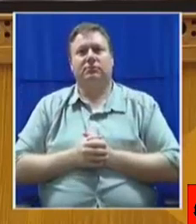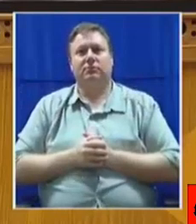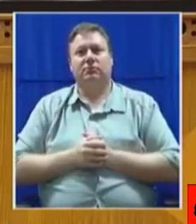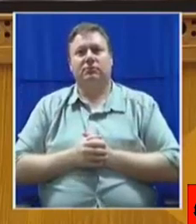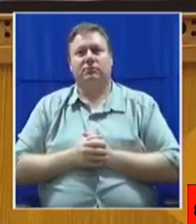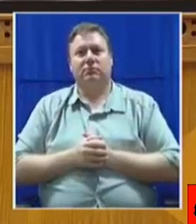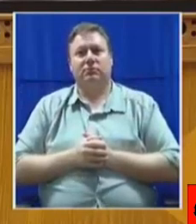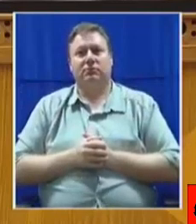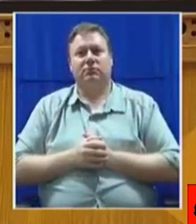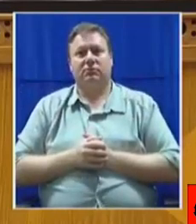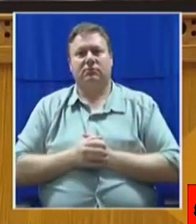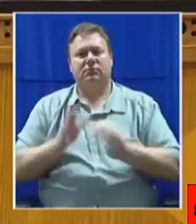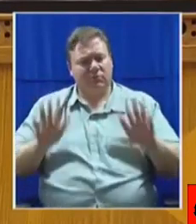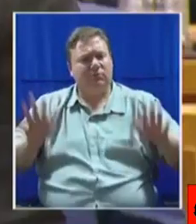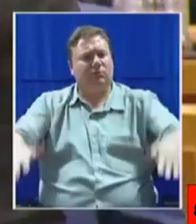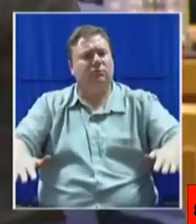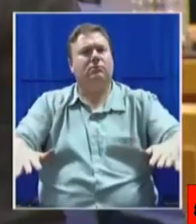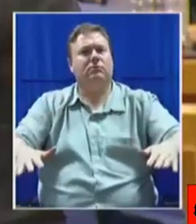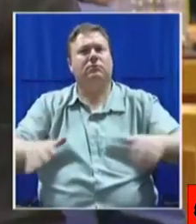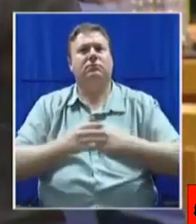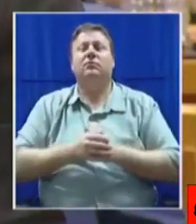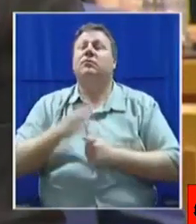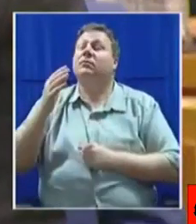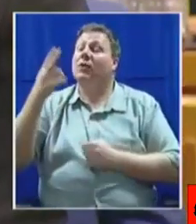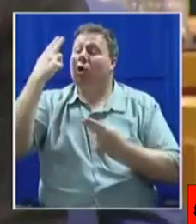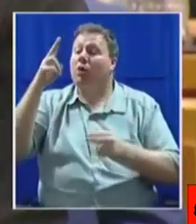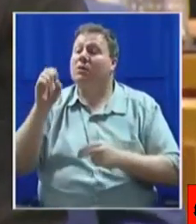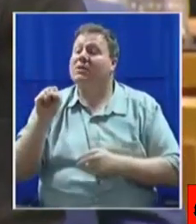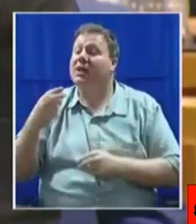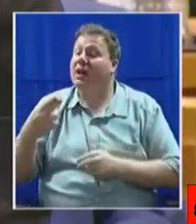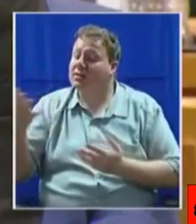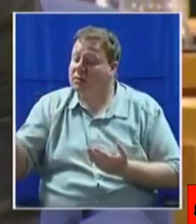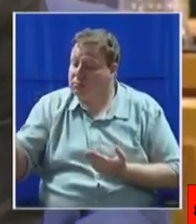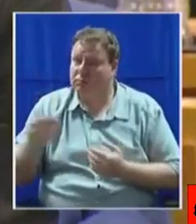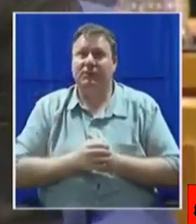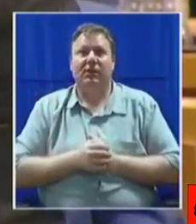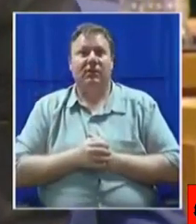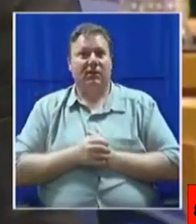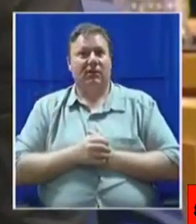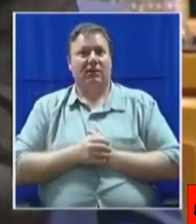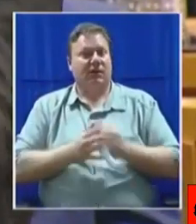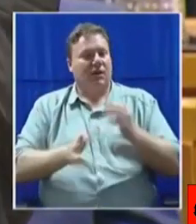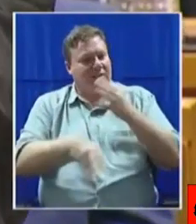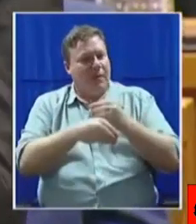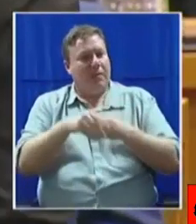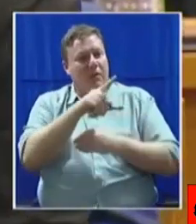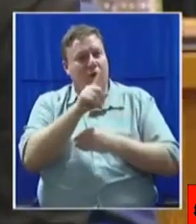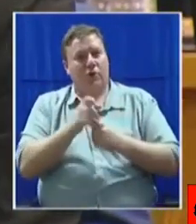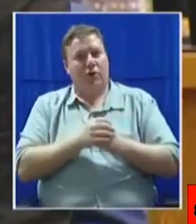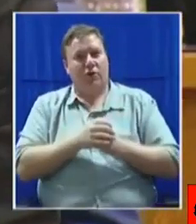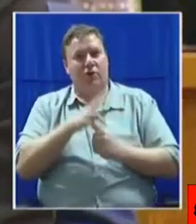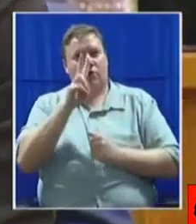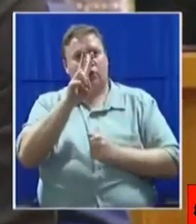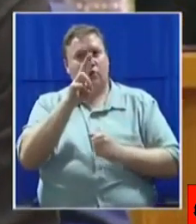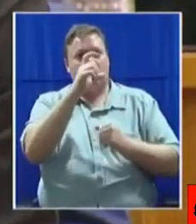Order. The Honourable Stenia is on your feet. Madam Speaker, it was a supplementary question. It's only two paragraphs